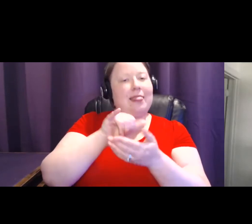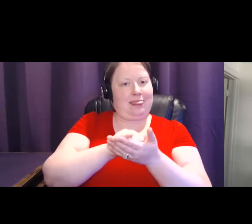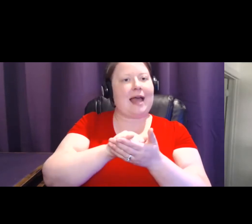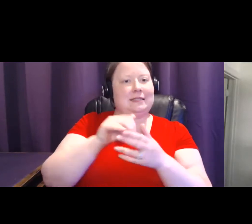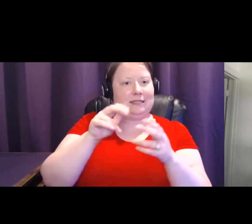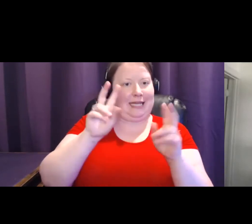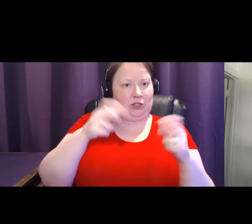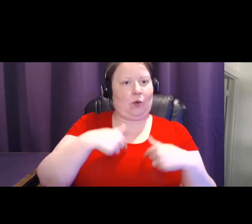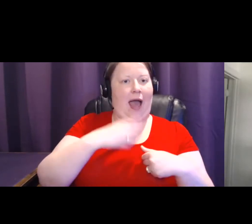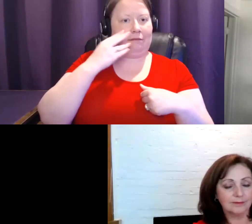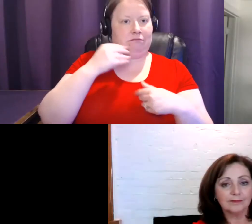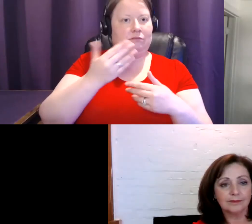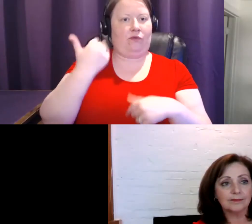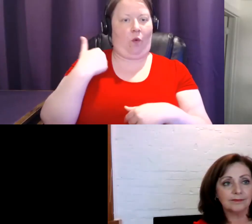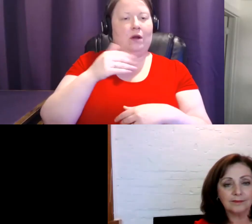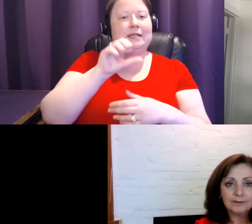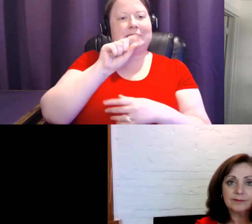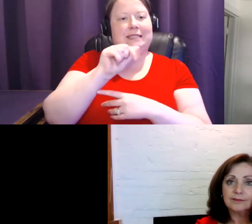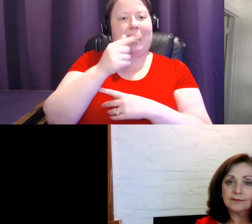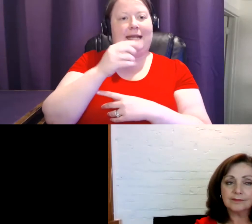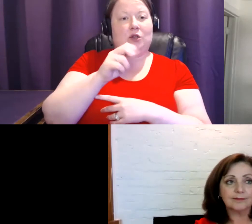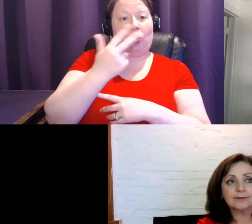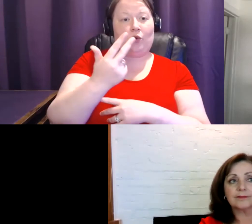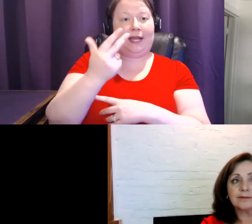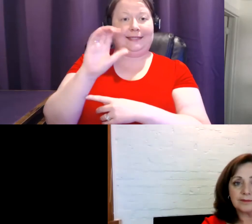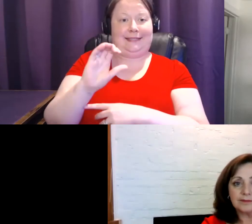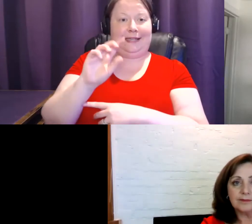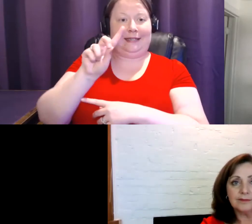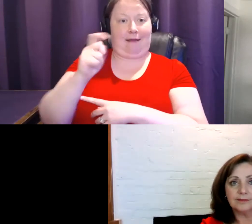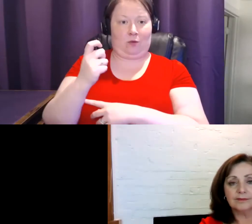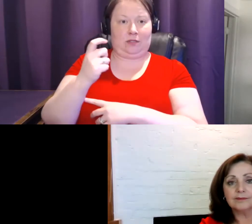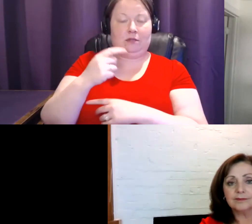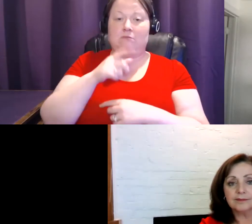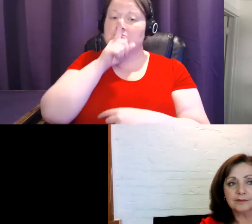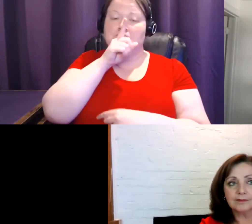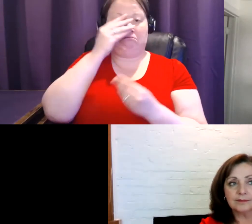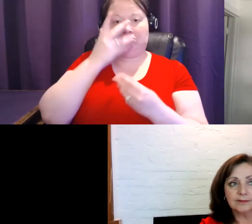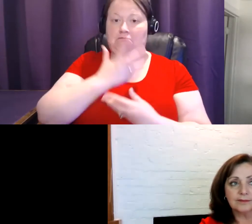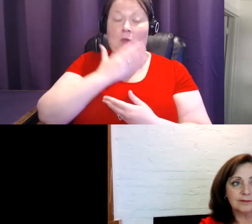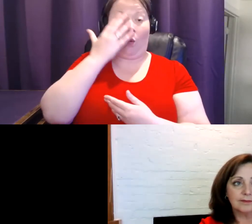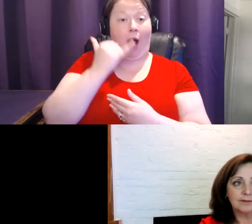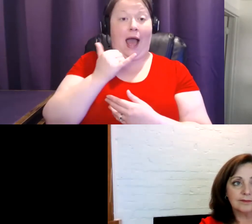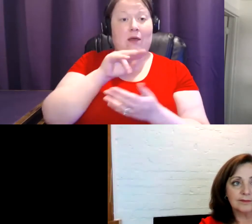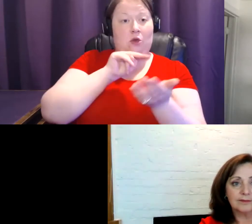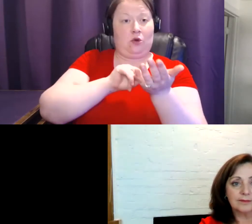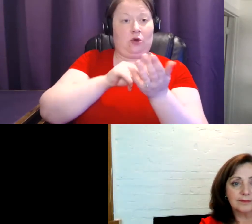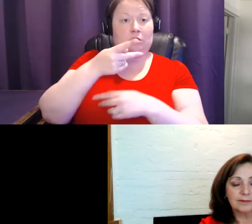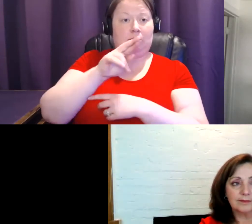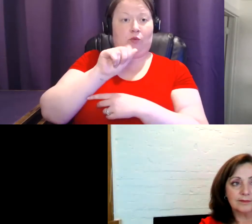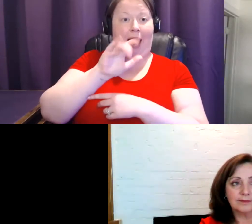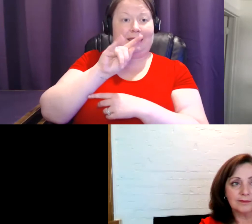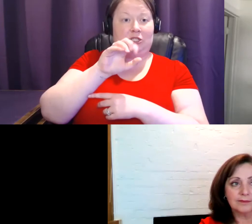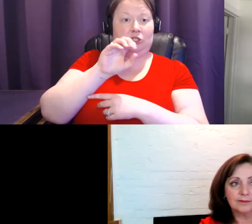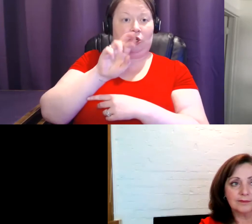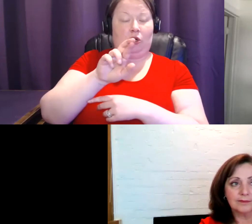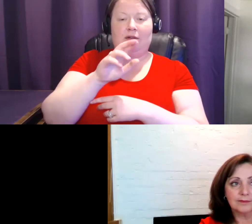encountered before a stage three C diagnosis. I was not told because the nurse practitioner felt like it was not a big deal.